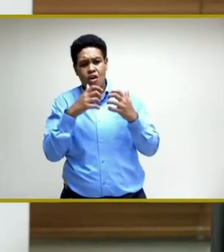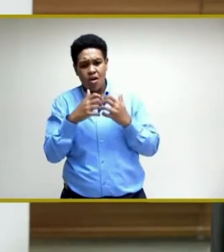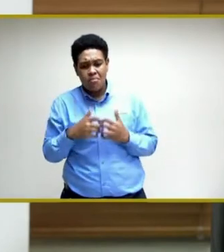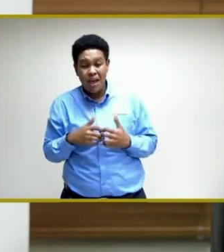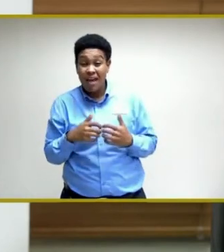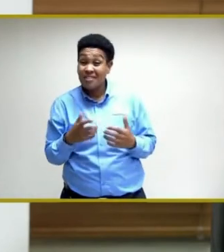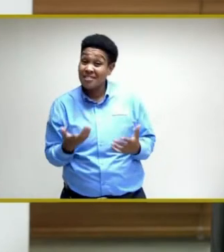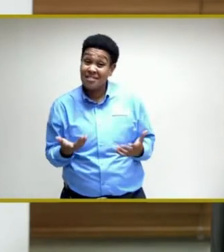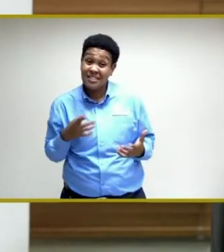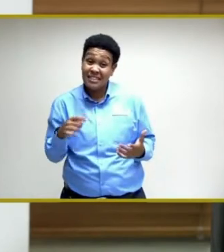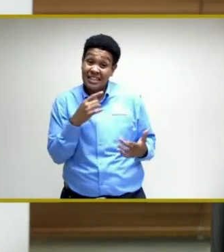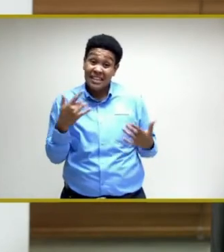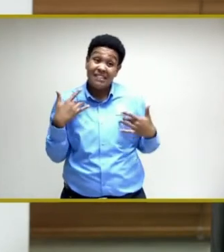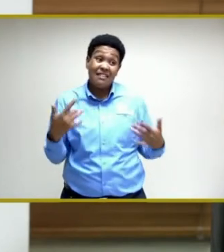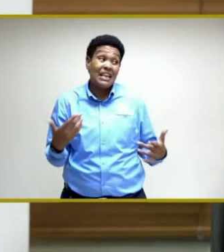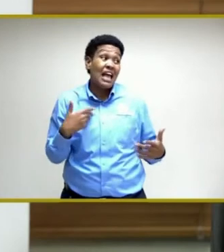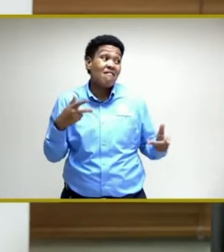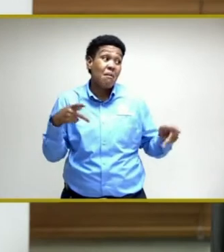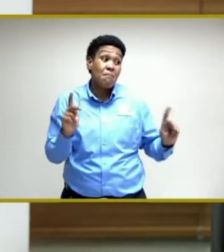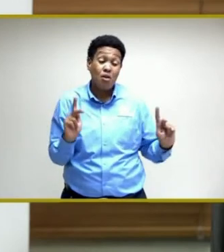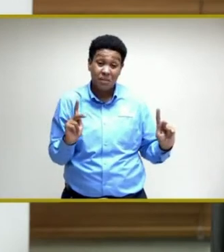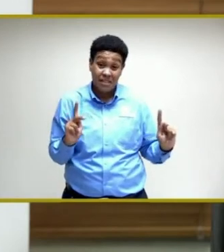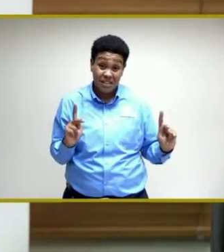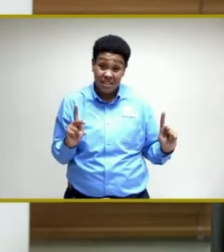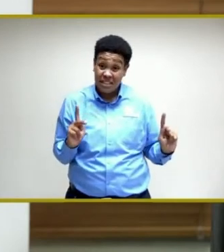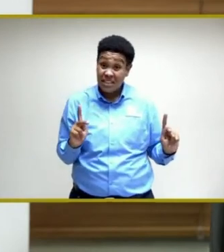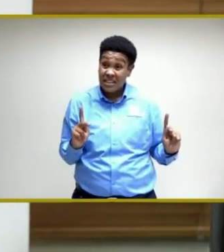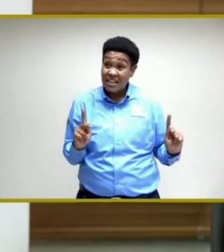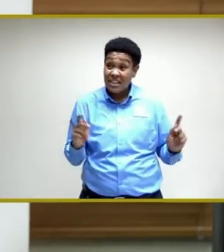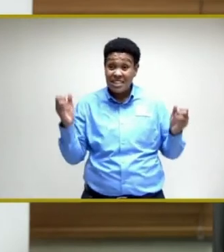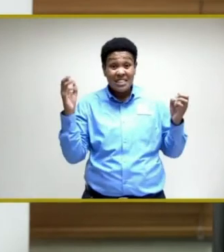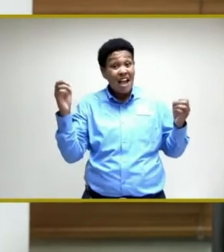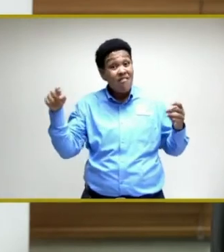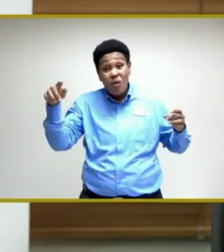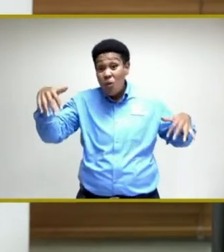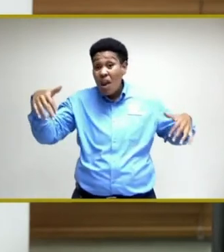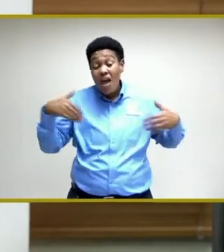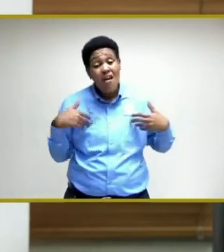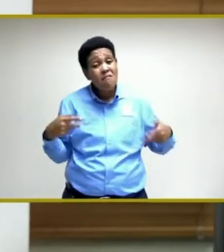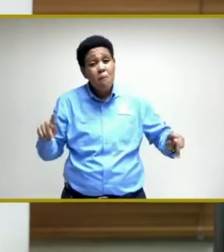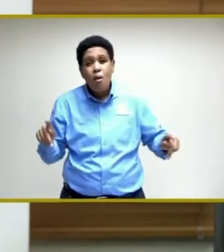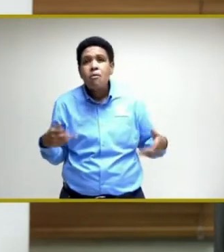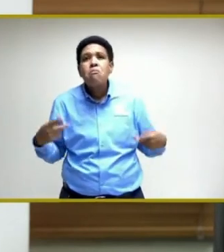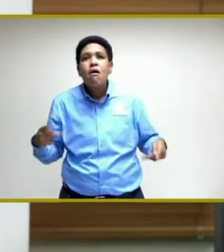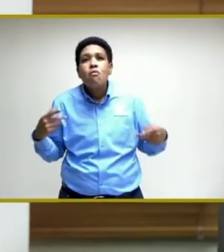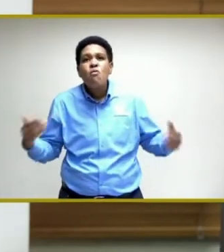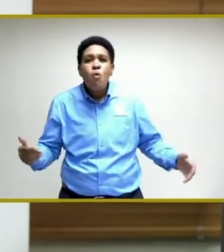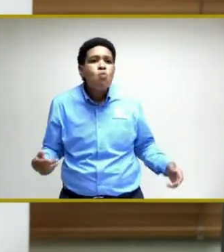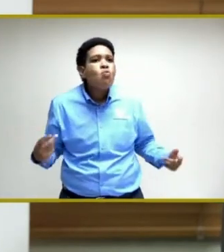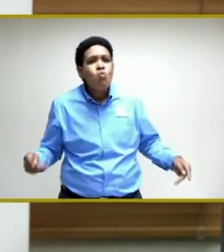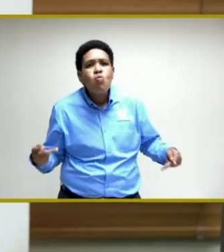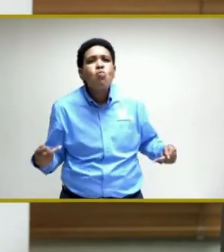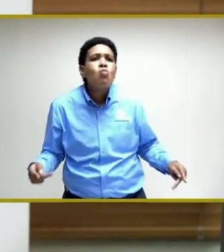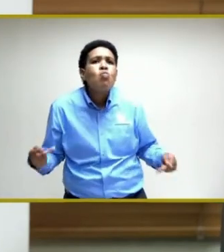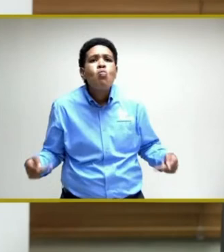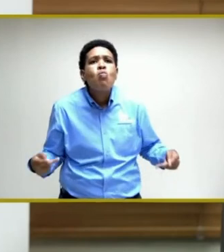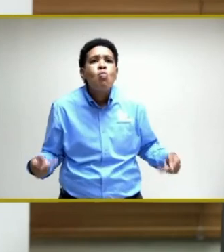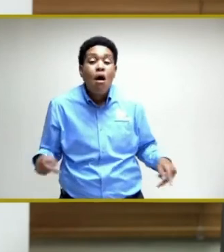these were the events that had permits. And there were several, I'm sure, that did not have. So the point I'm making is